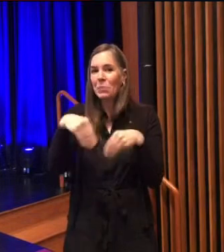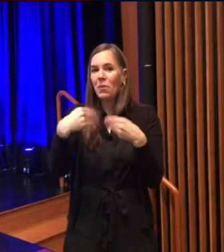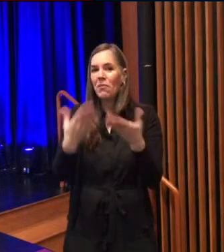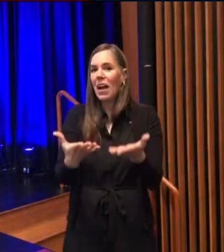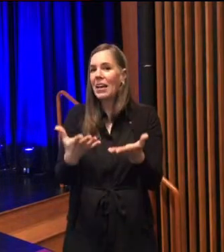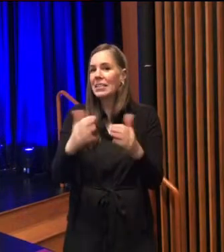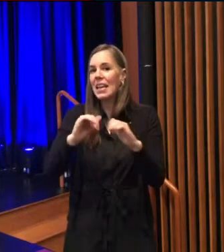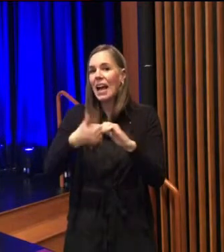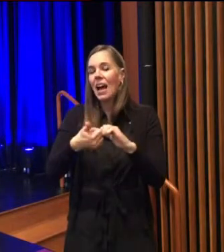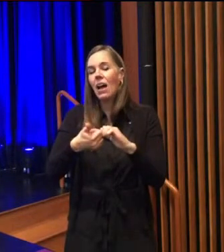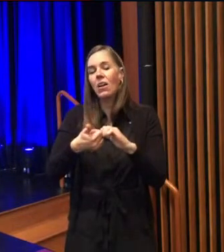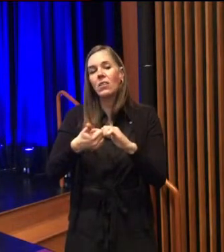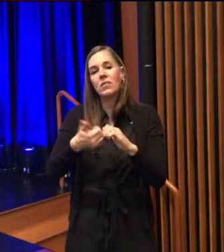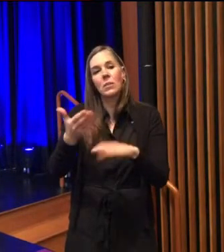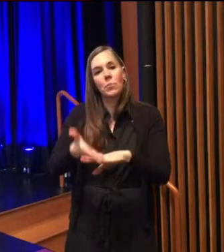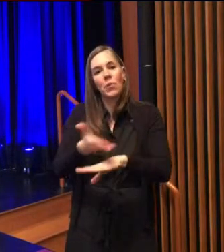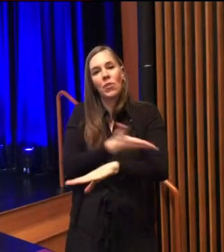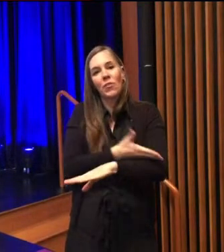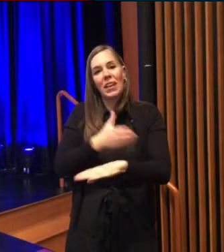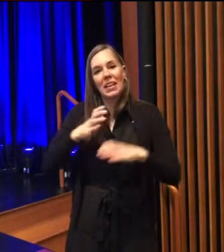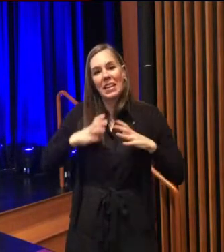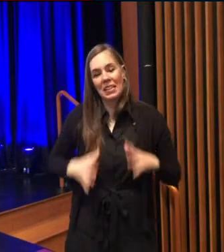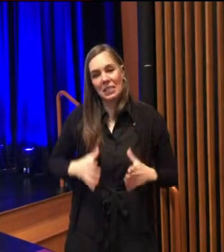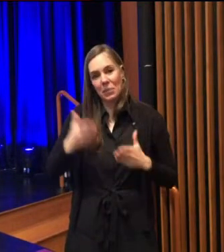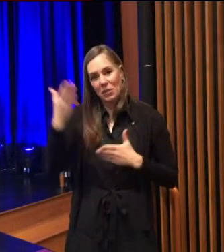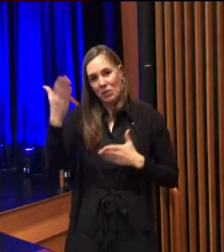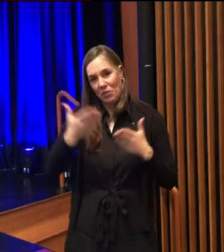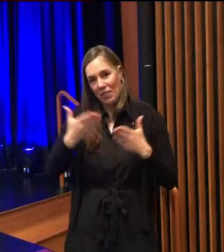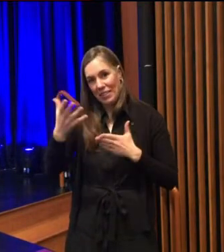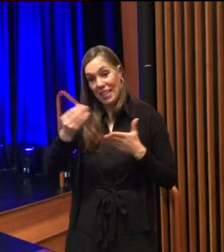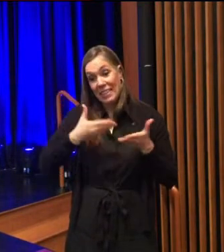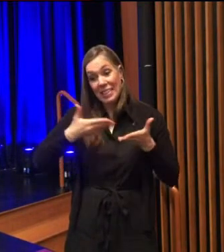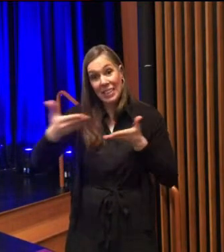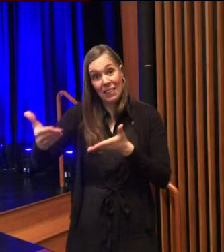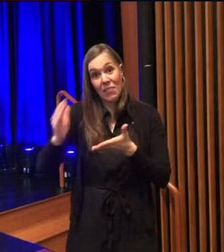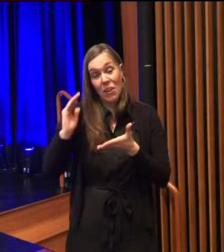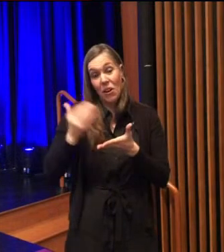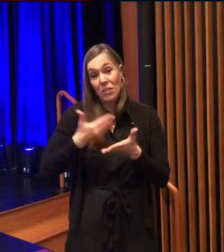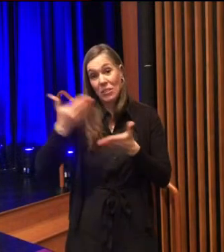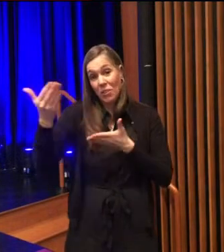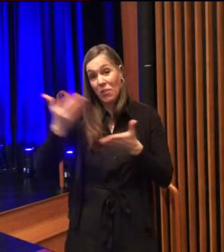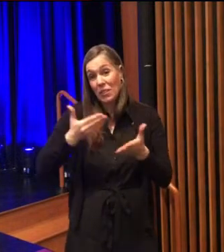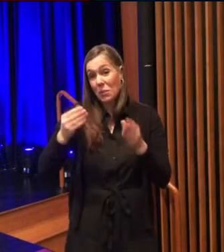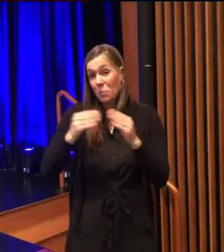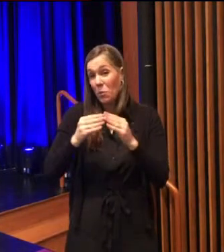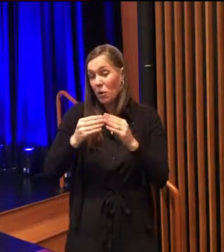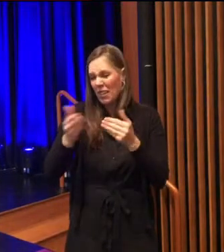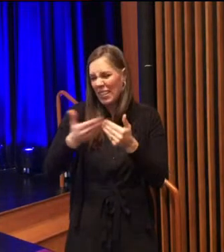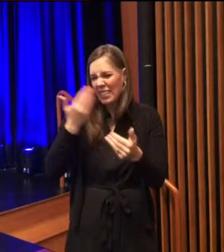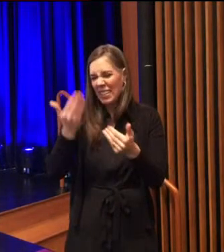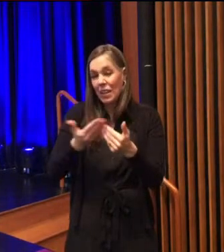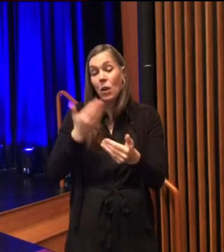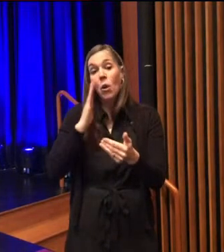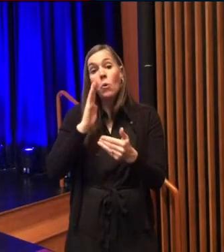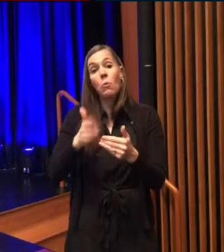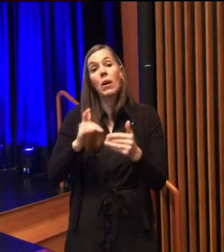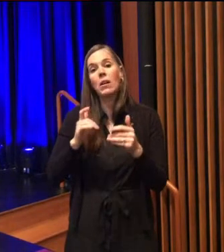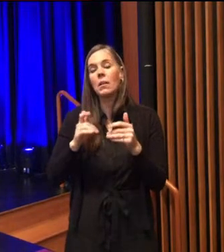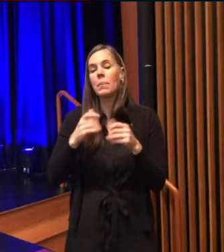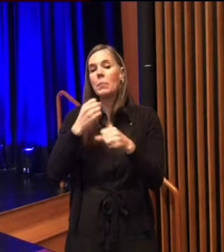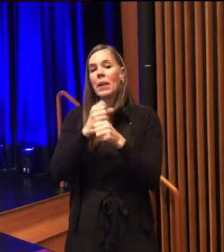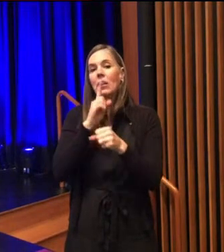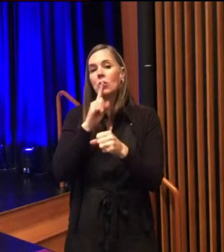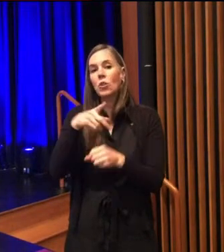we can improve customer service and deliver our services more efficiently we'll be launching new permitting systems that will simplify and streamline